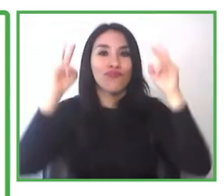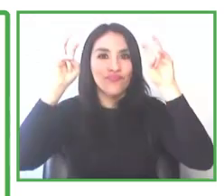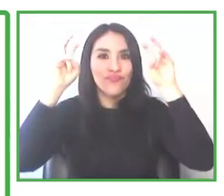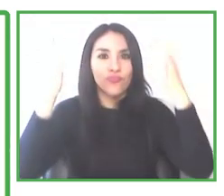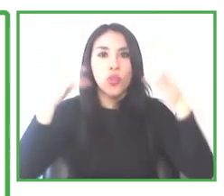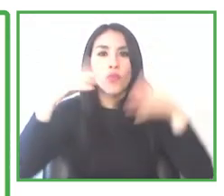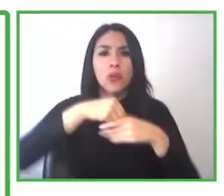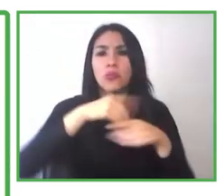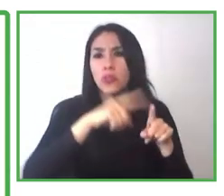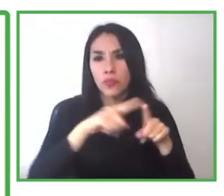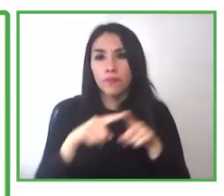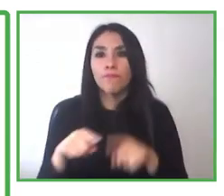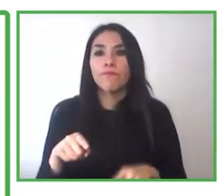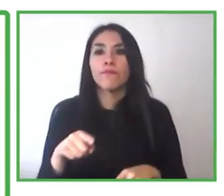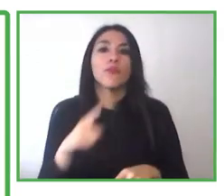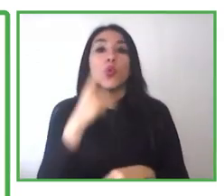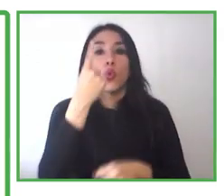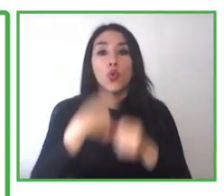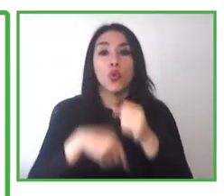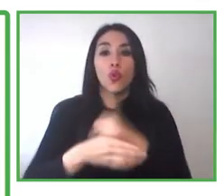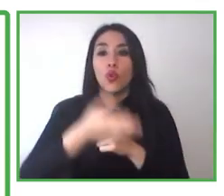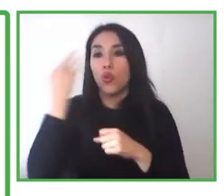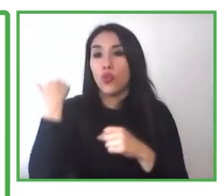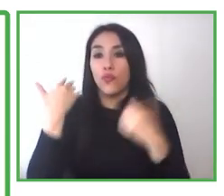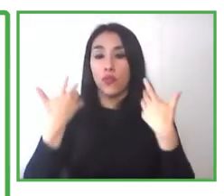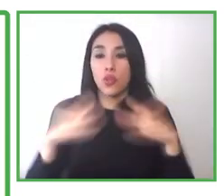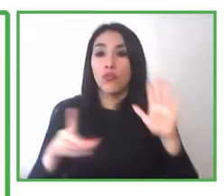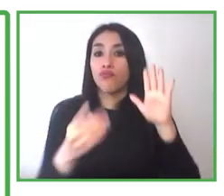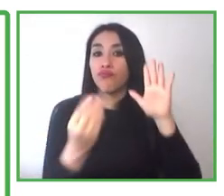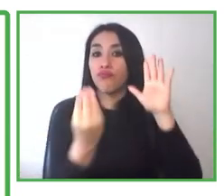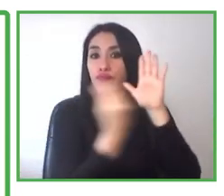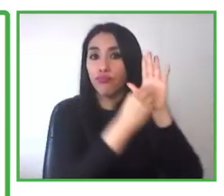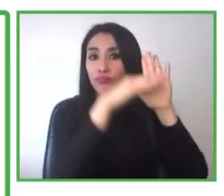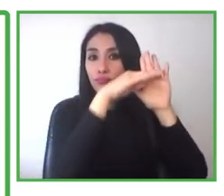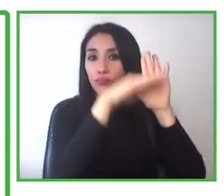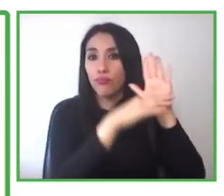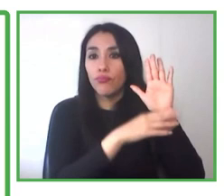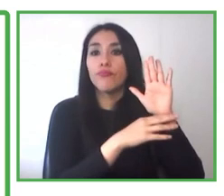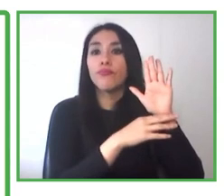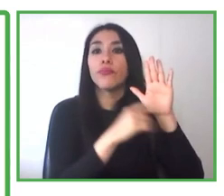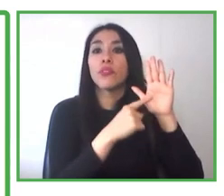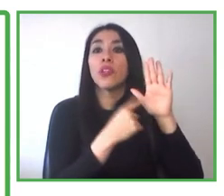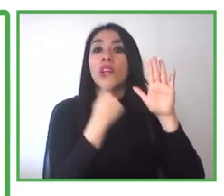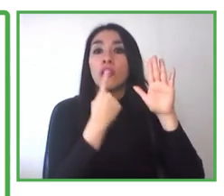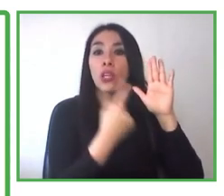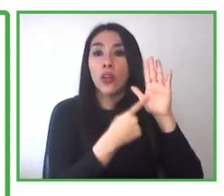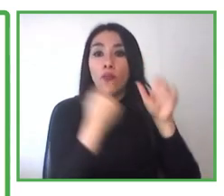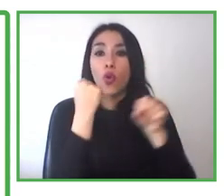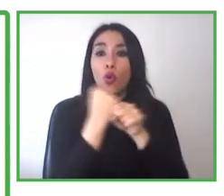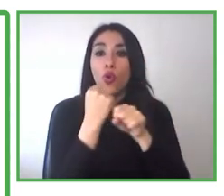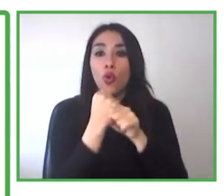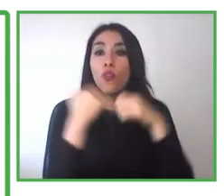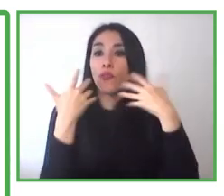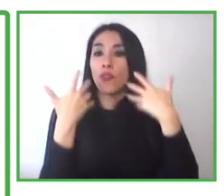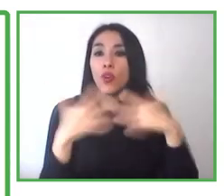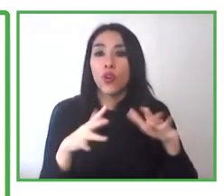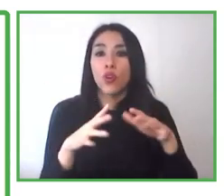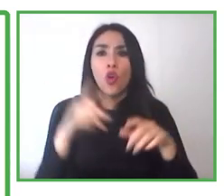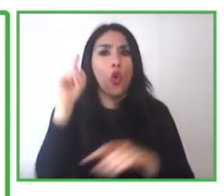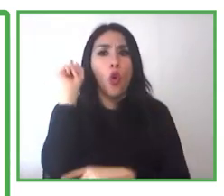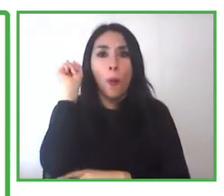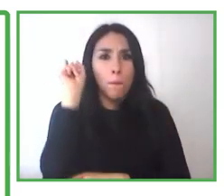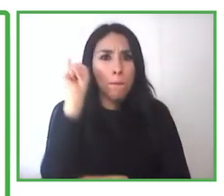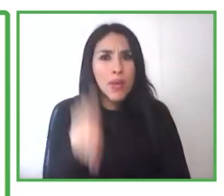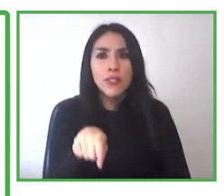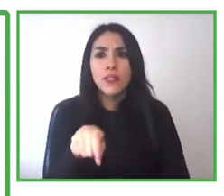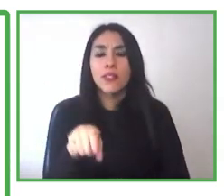working code, where they will require companies with more than 100 workers, starting from November next year,